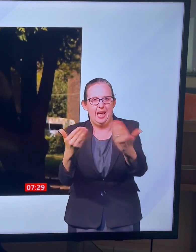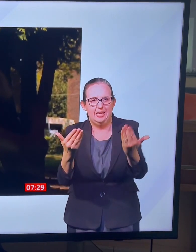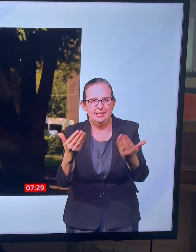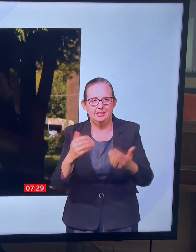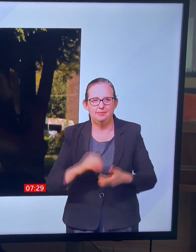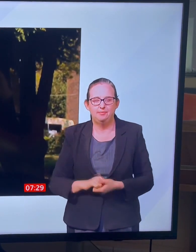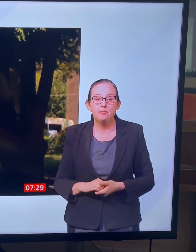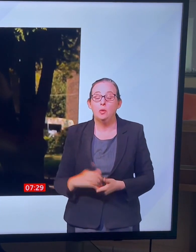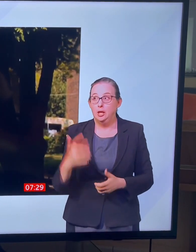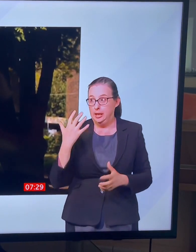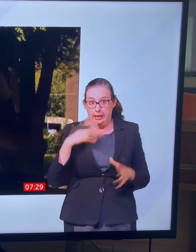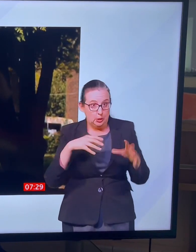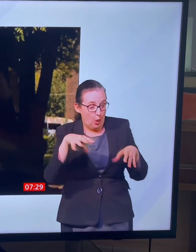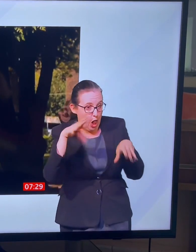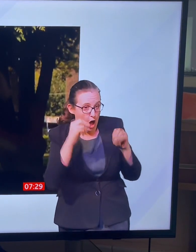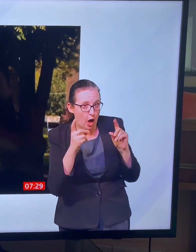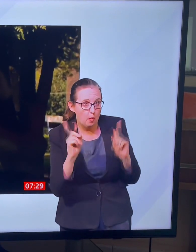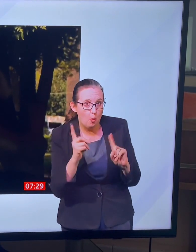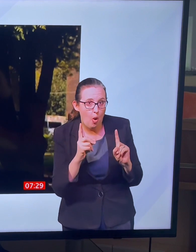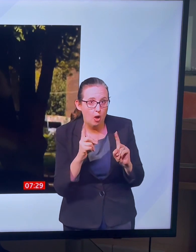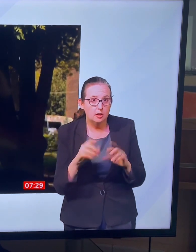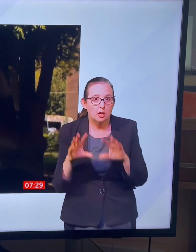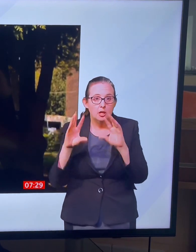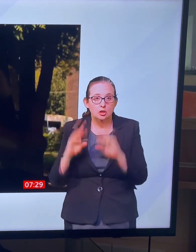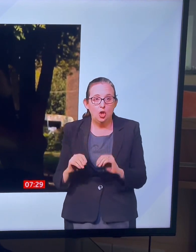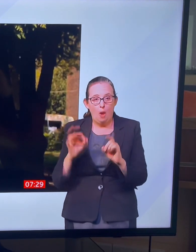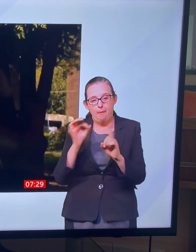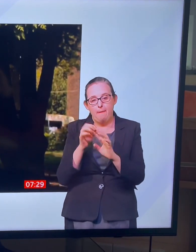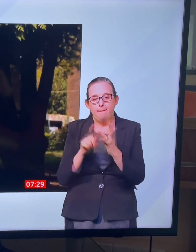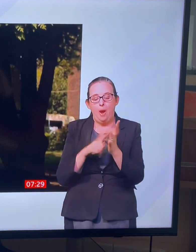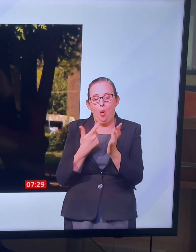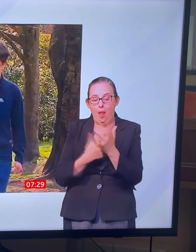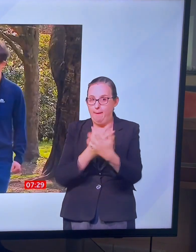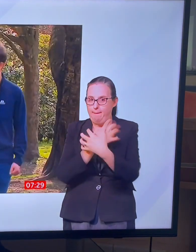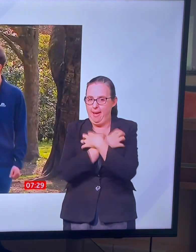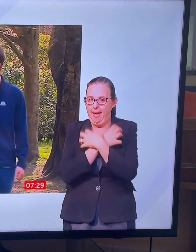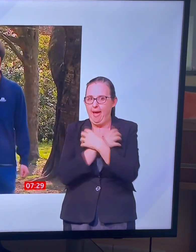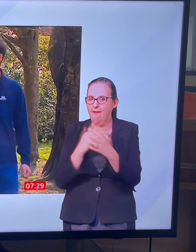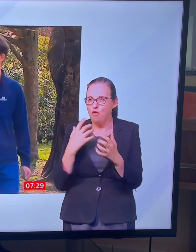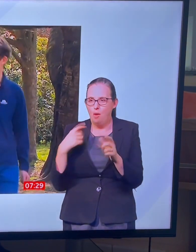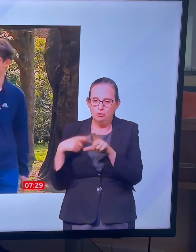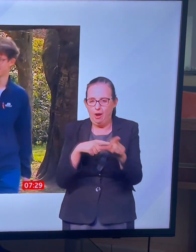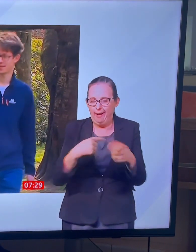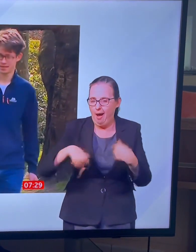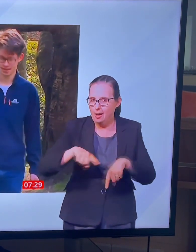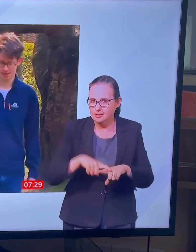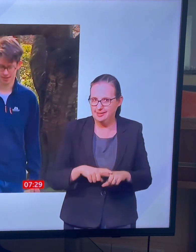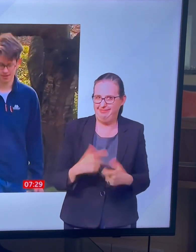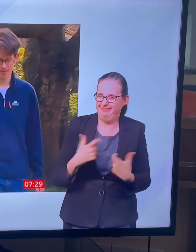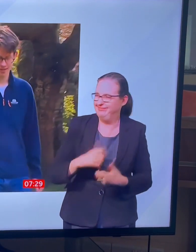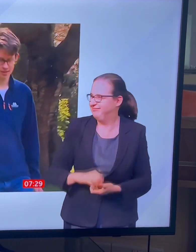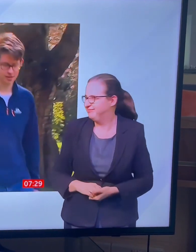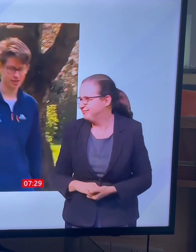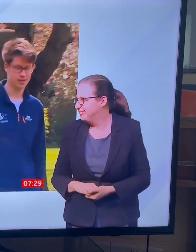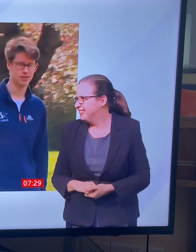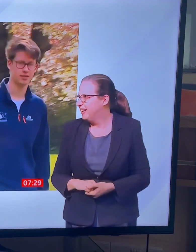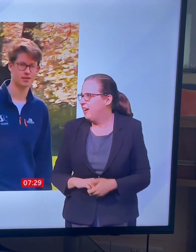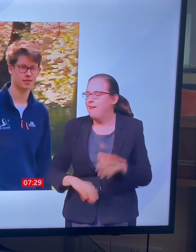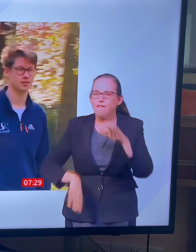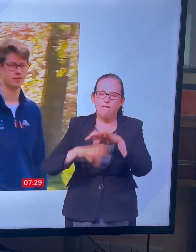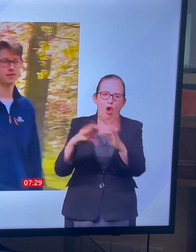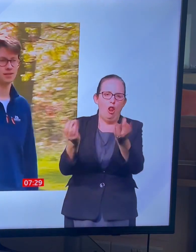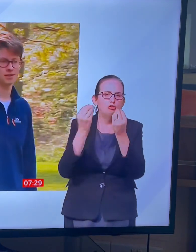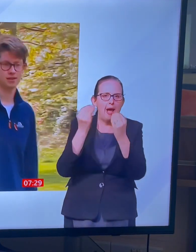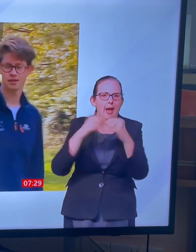tracking us, which we'll learn in polar training. Full training starts in May for the expedition